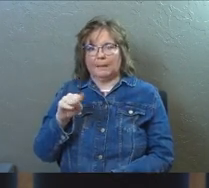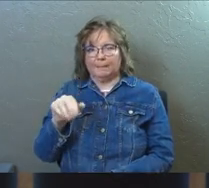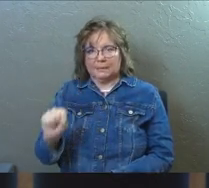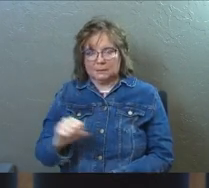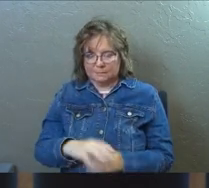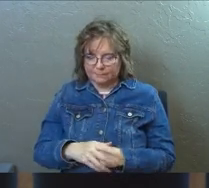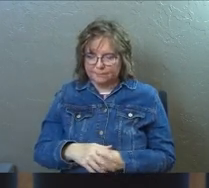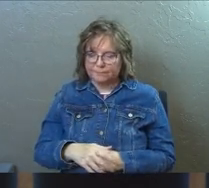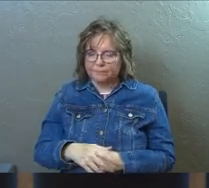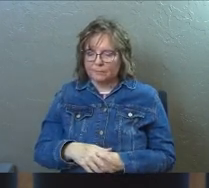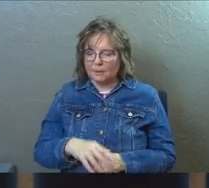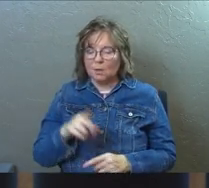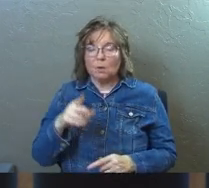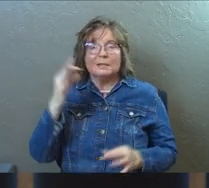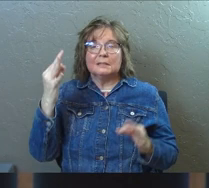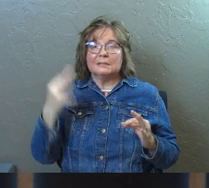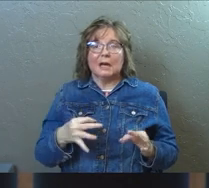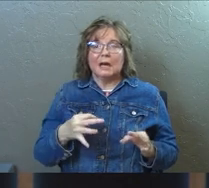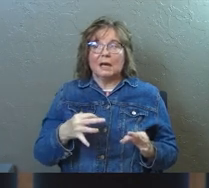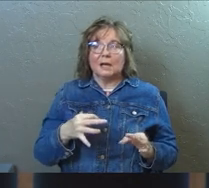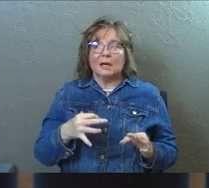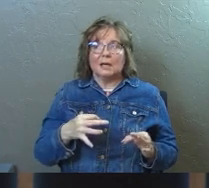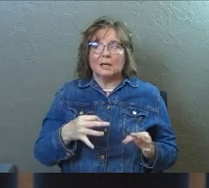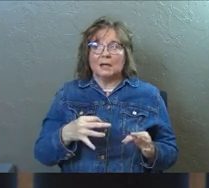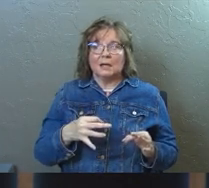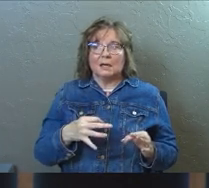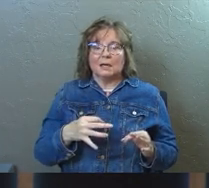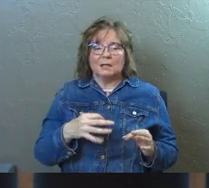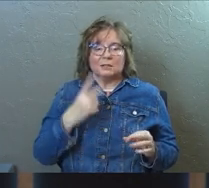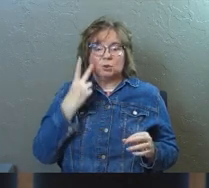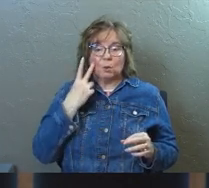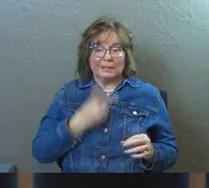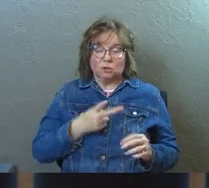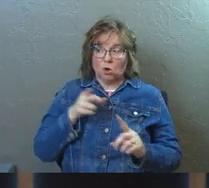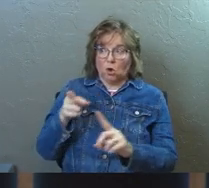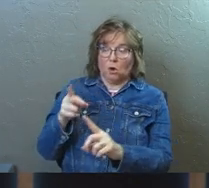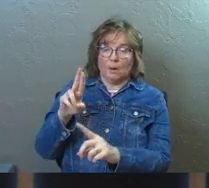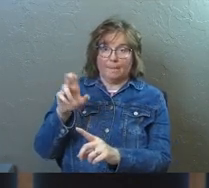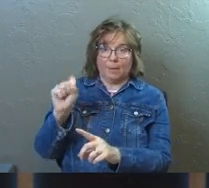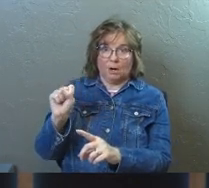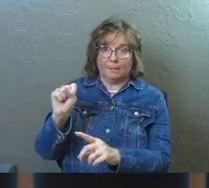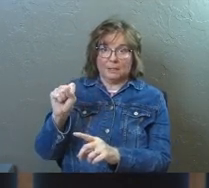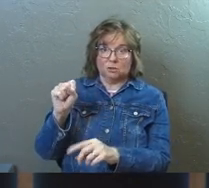Barnabas and Saul said. He was trying to keep the governor from believing. Why would he do that?